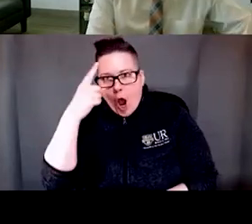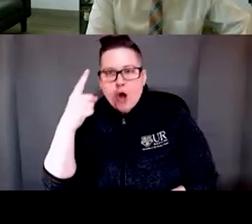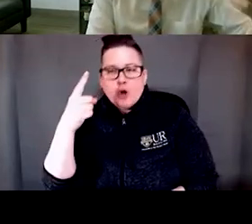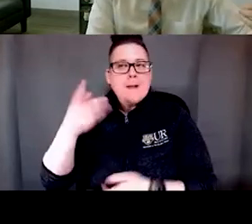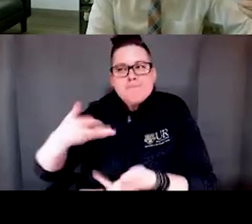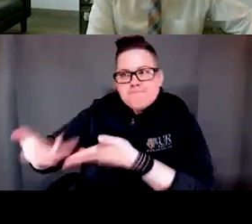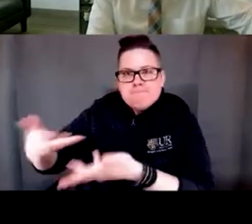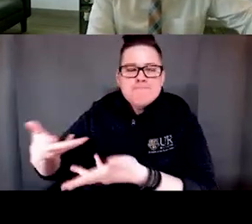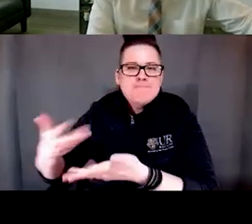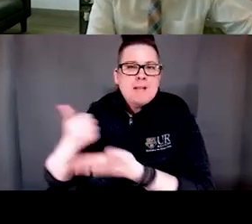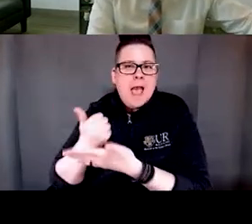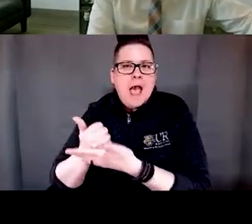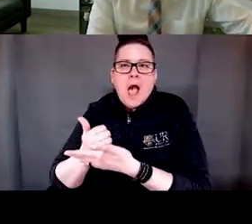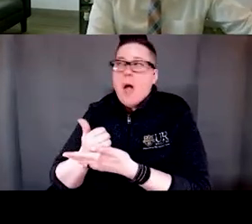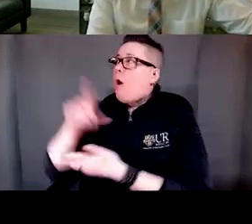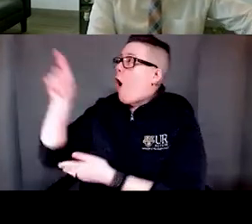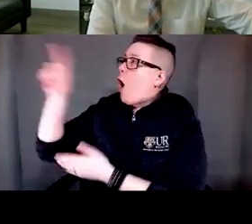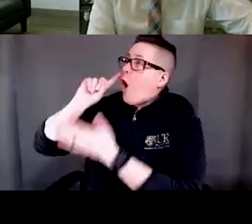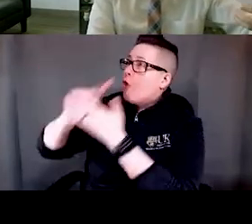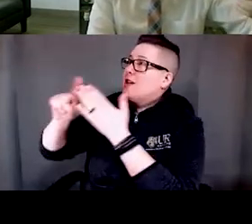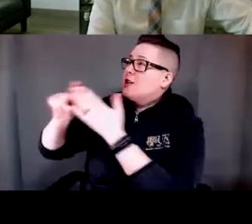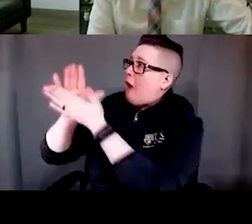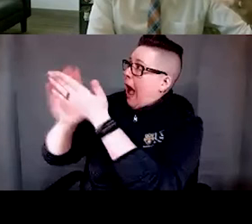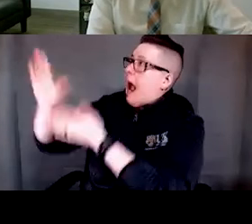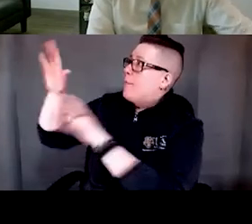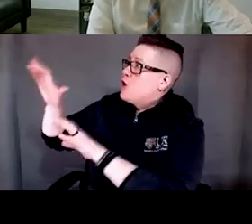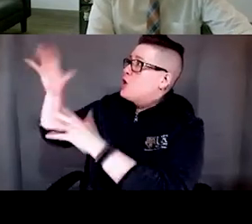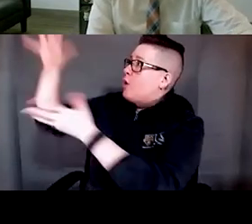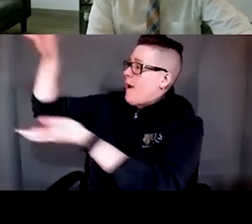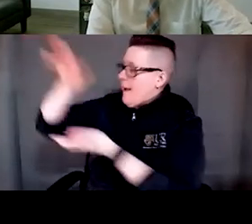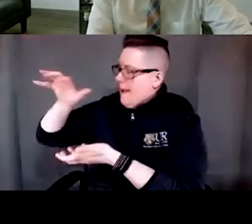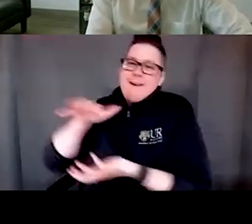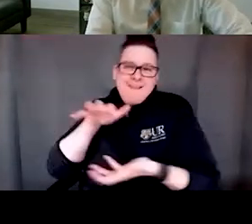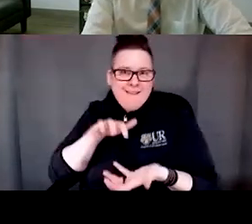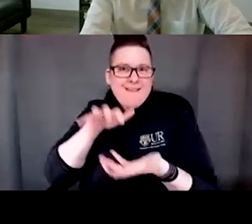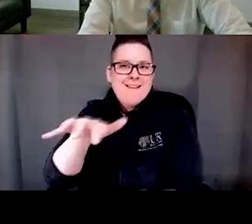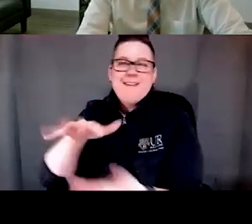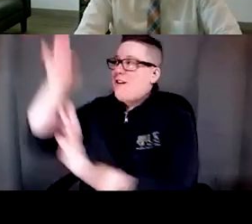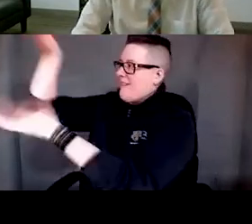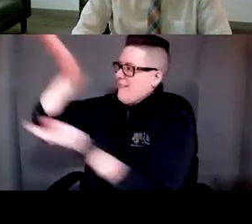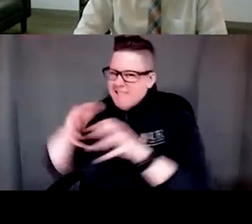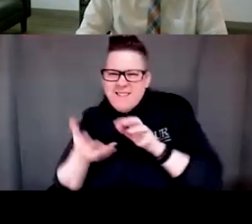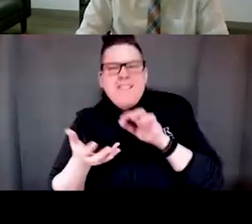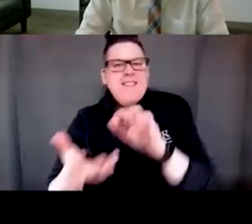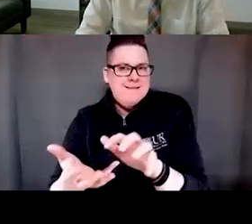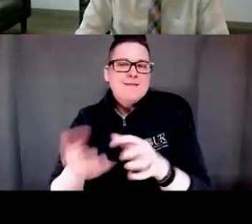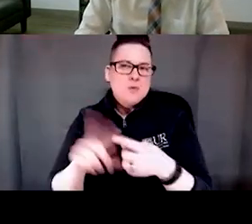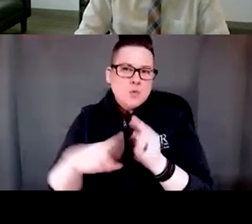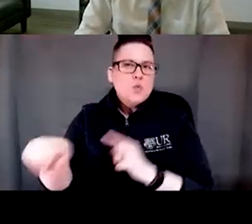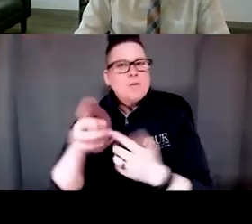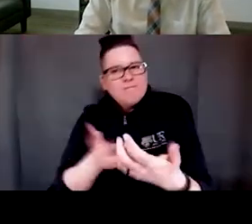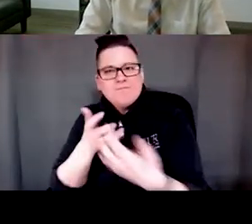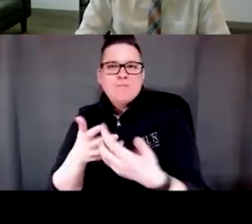they can translate what we here in academia are doing and bring it out into the community